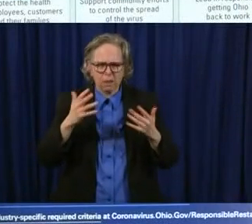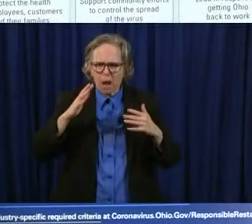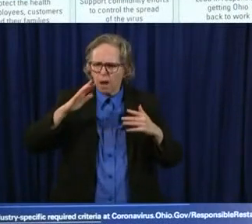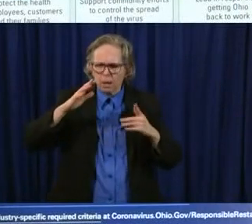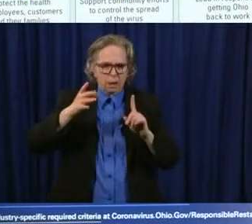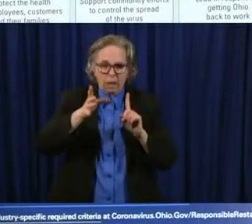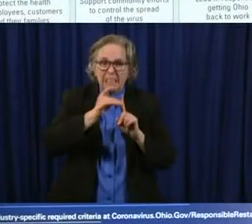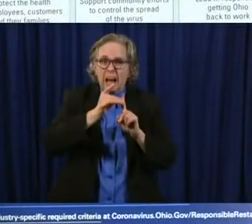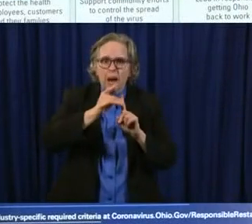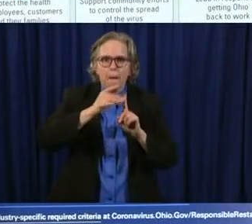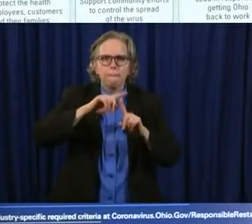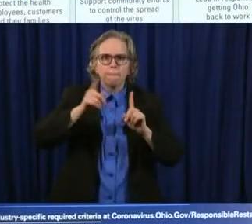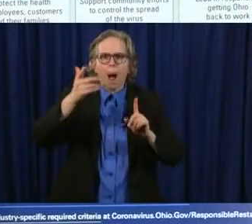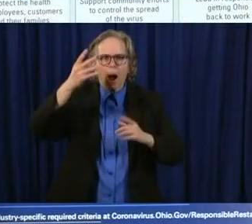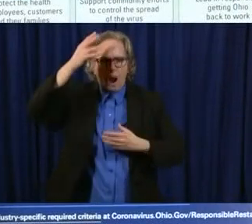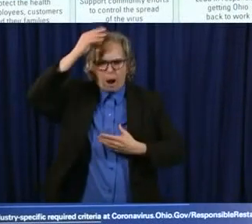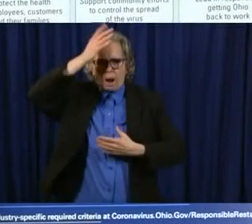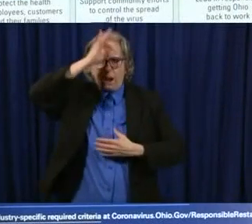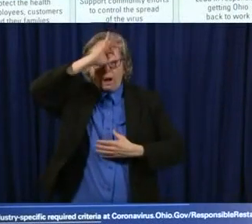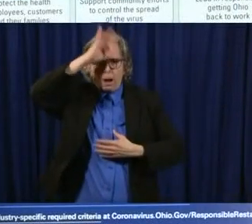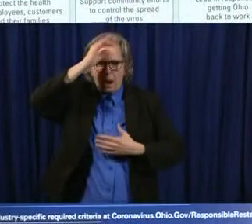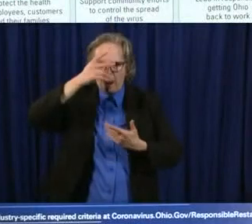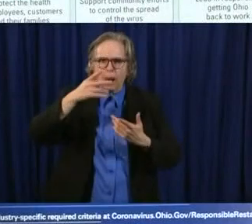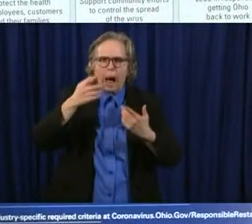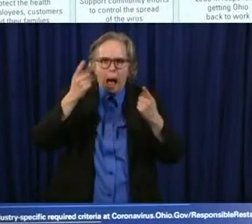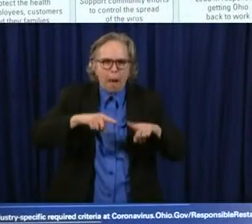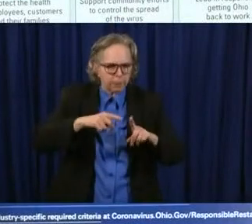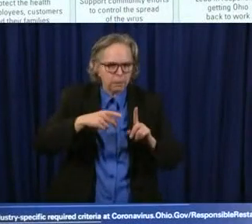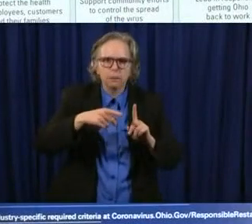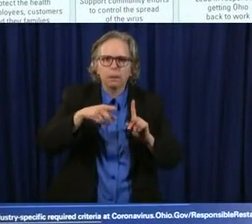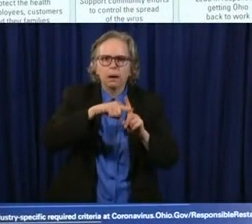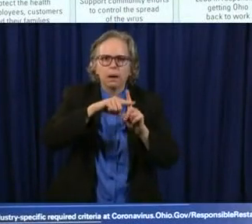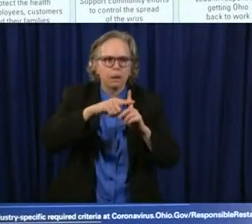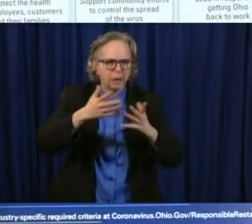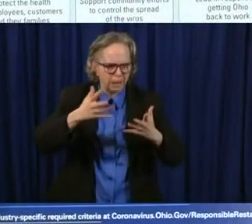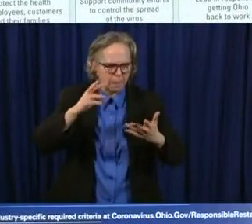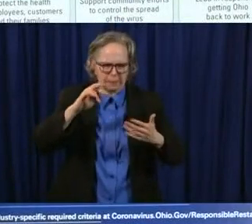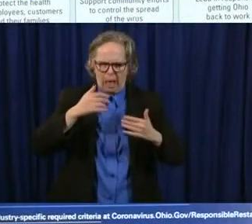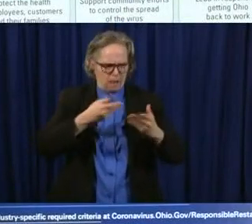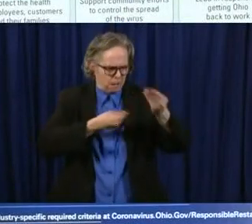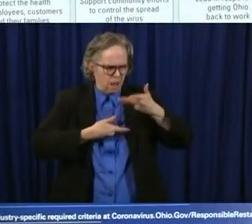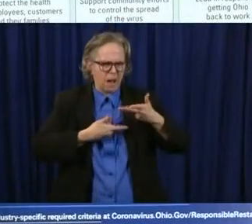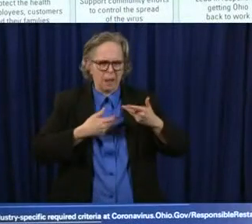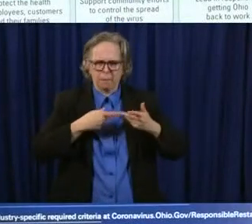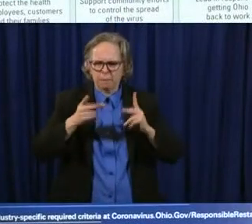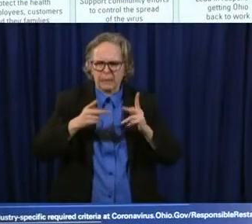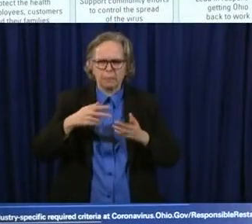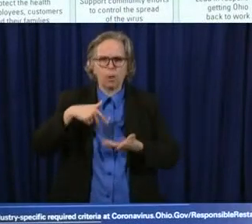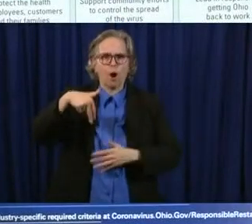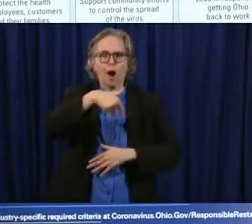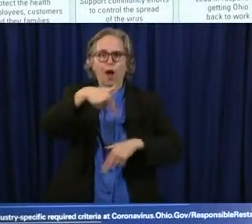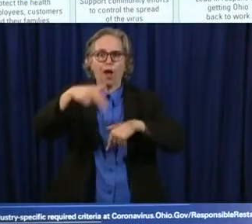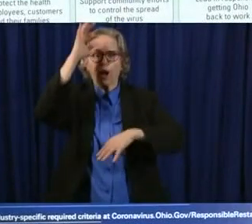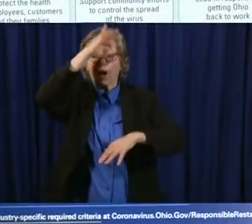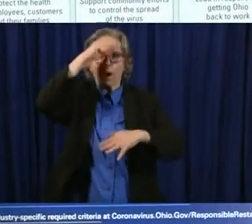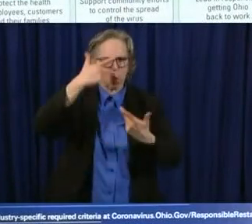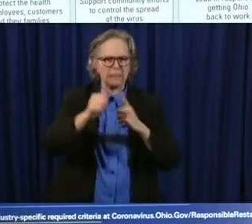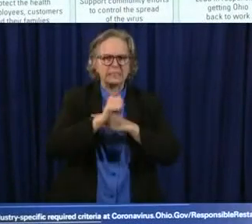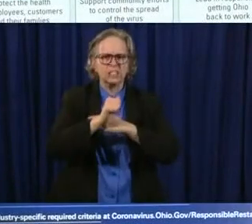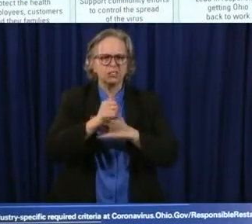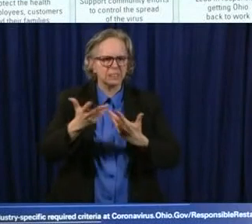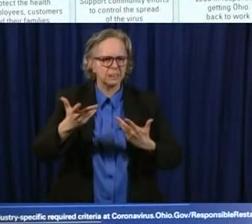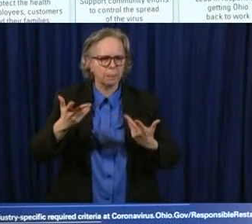That, to me, indicates that it also is more dangerous because people, it would appear at least,